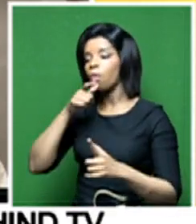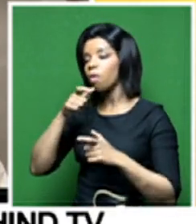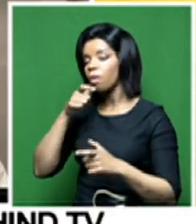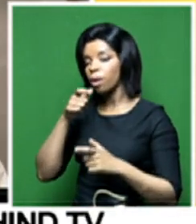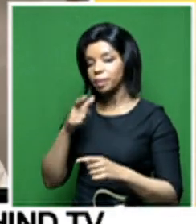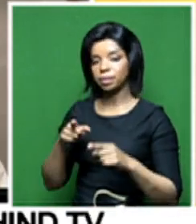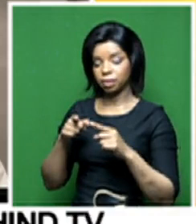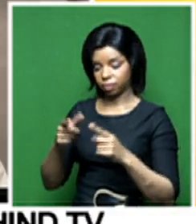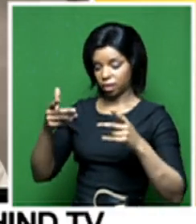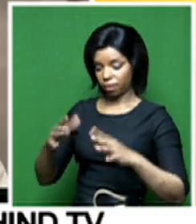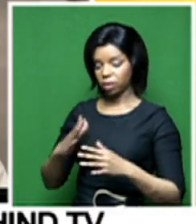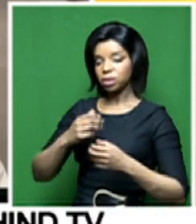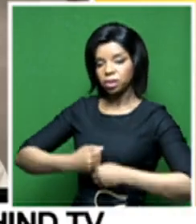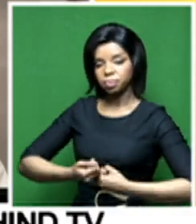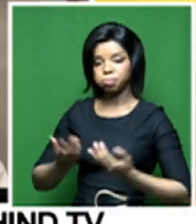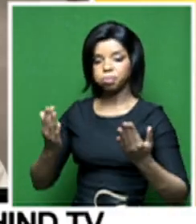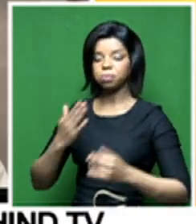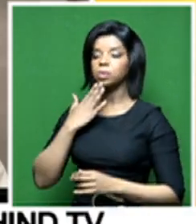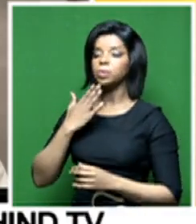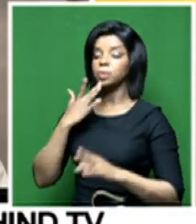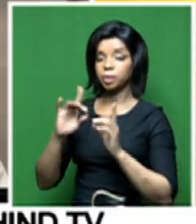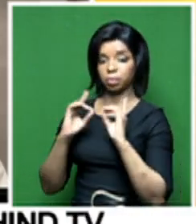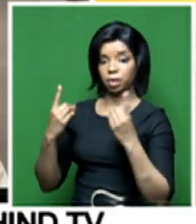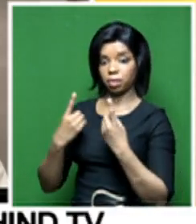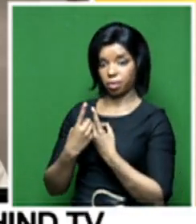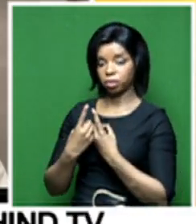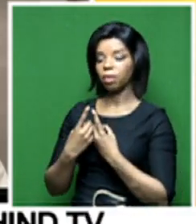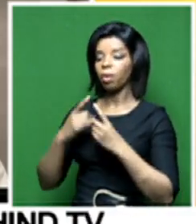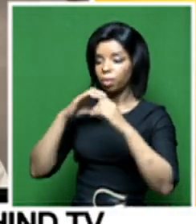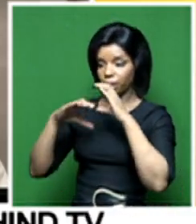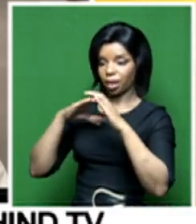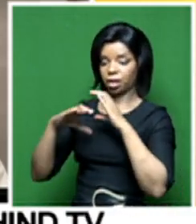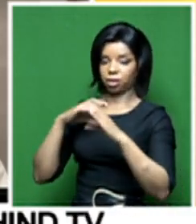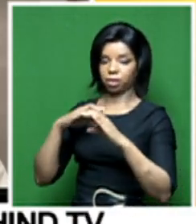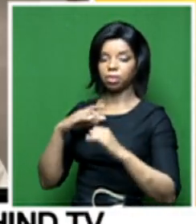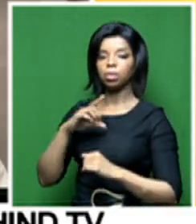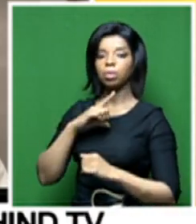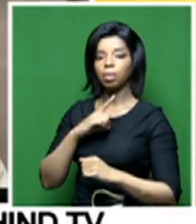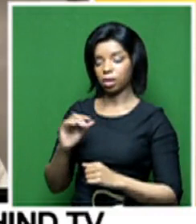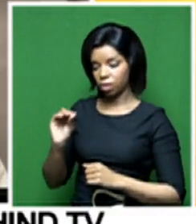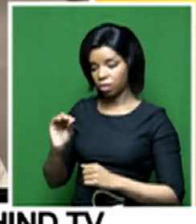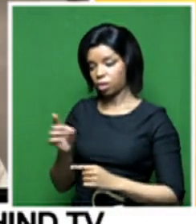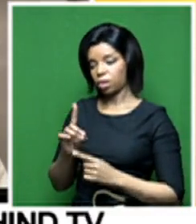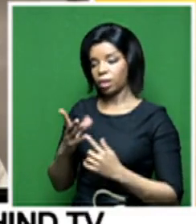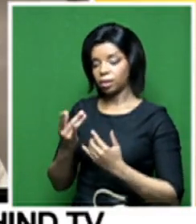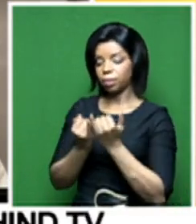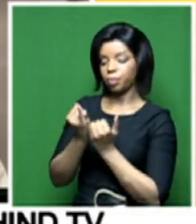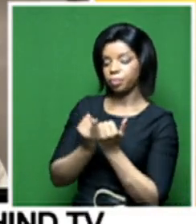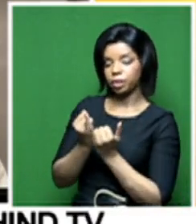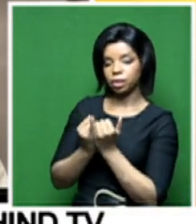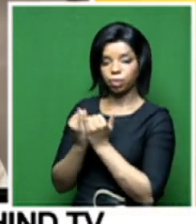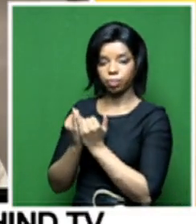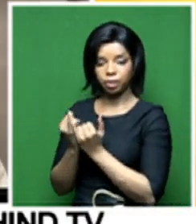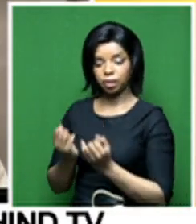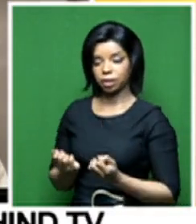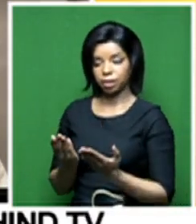Department of Communications and it talks about creating a level playing field between competing services because the current statutory definition